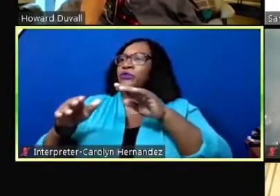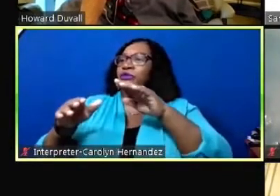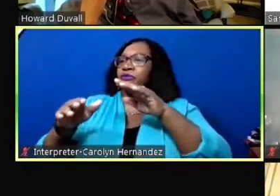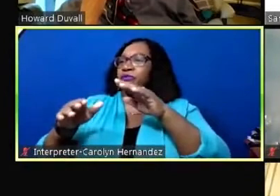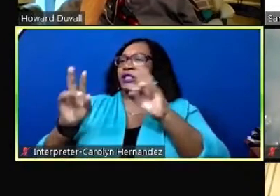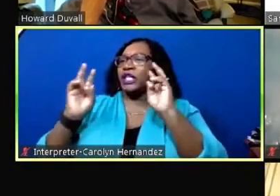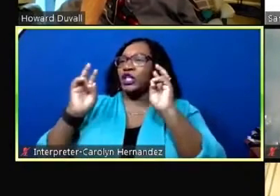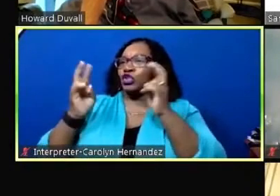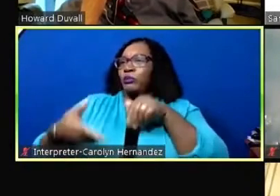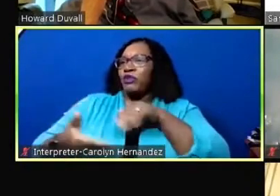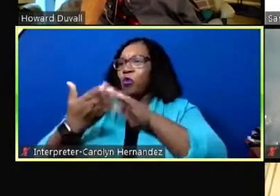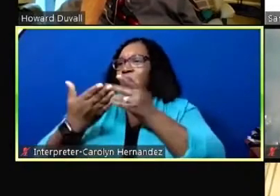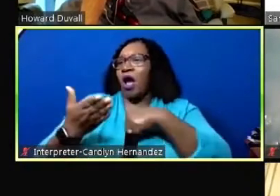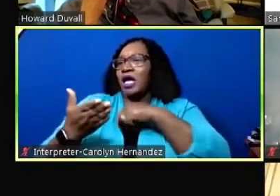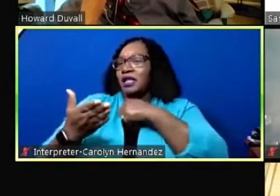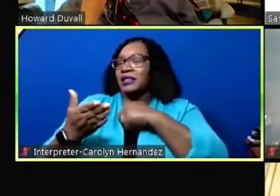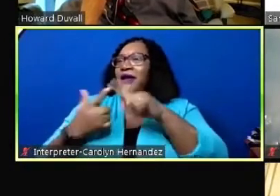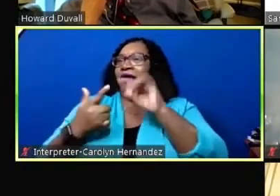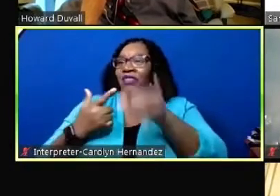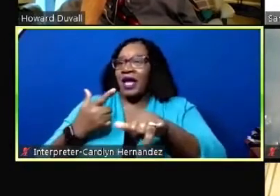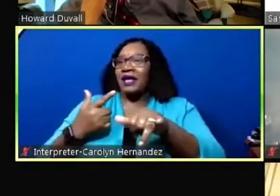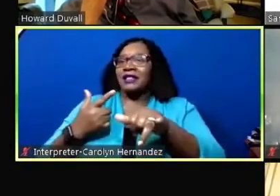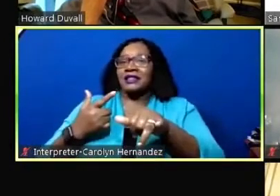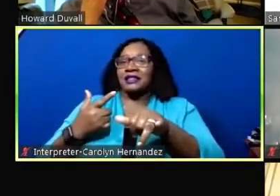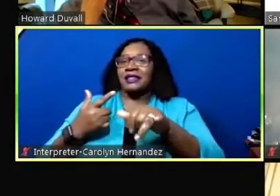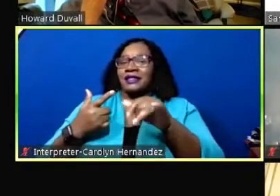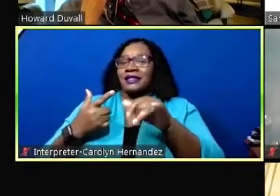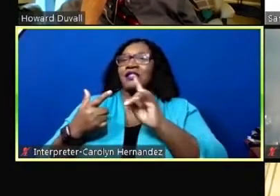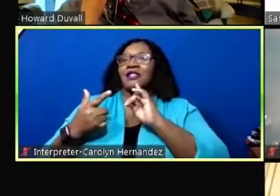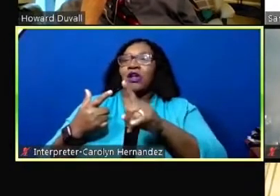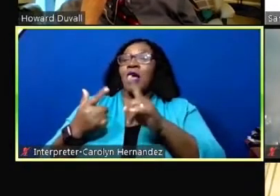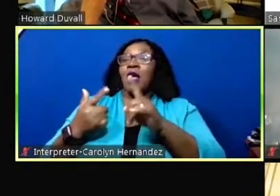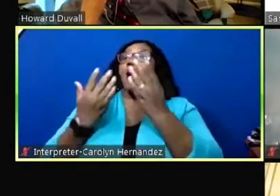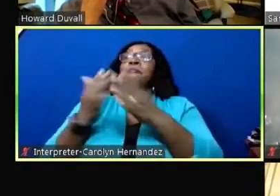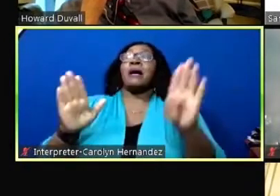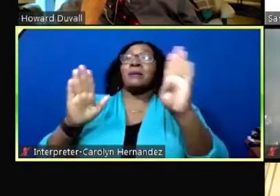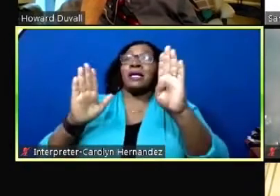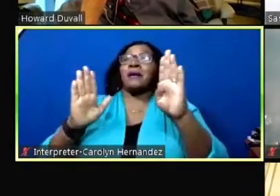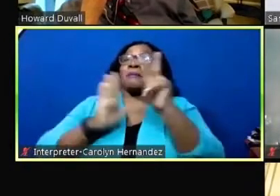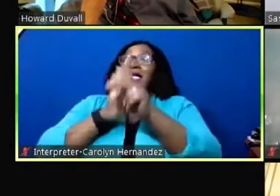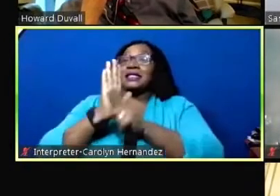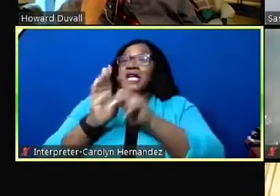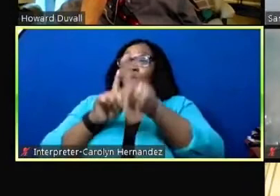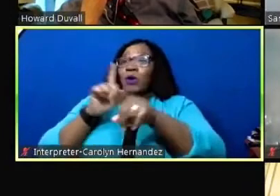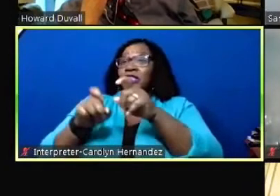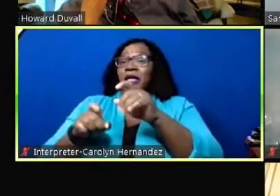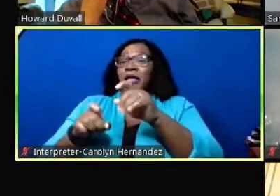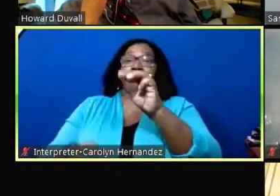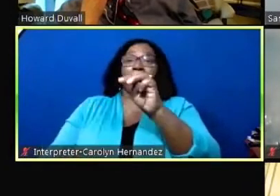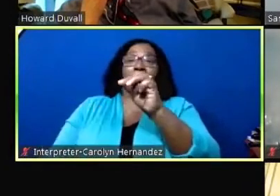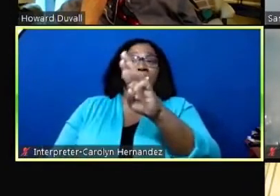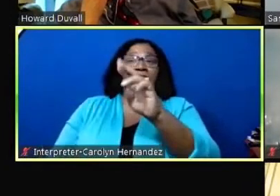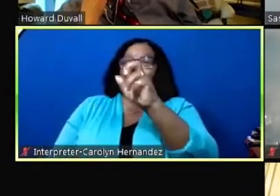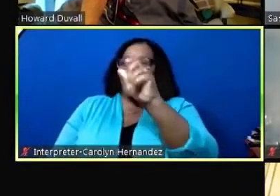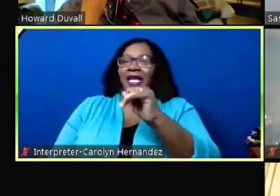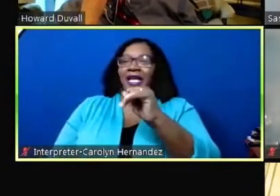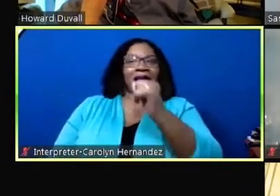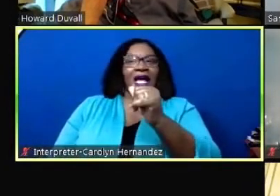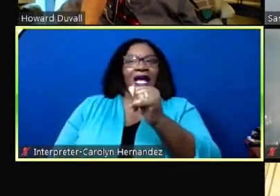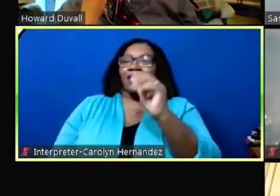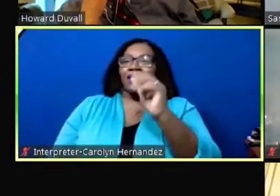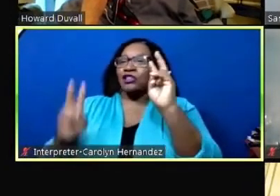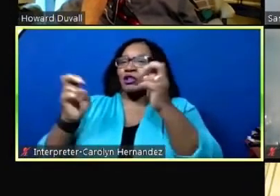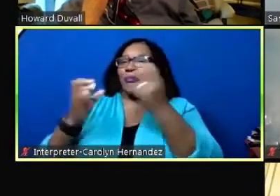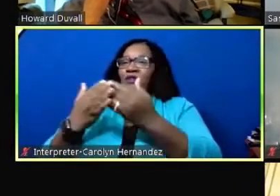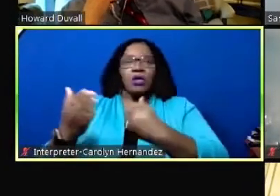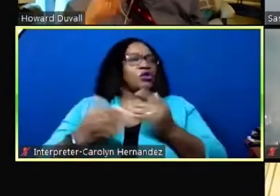um um that is a that is a legitimate public policy question mr bailey not the issue before us right when am i going to